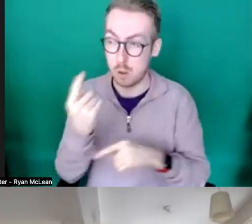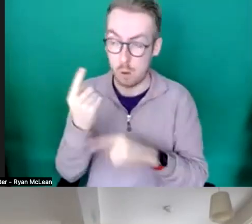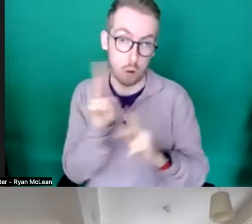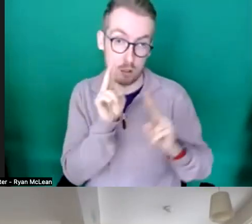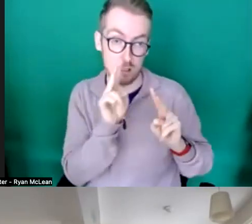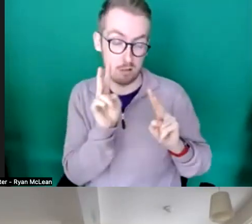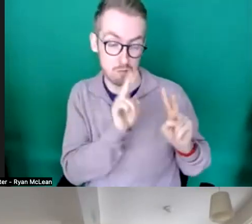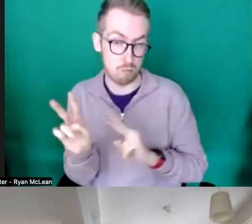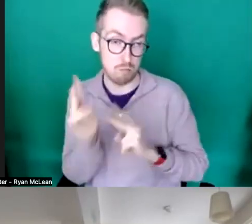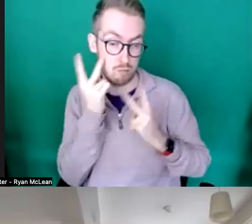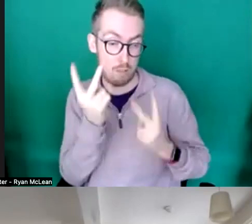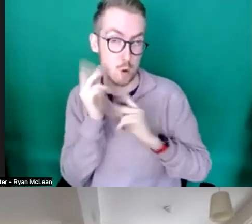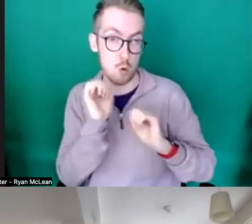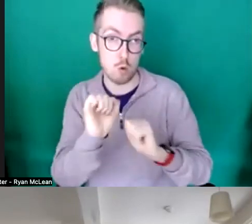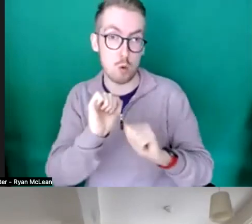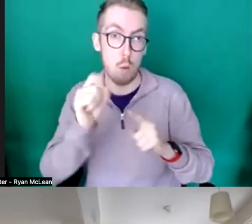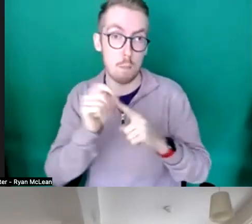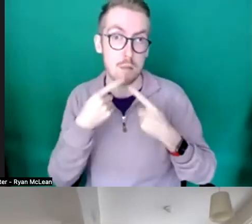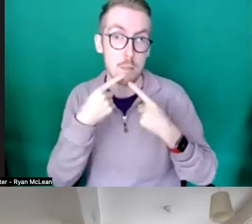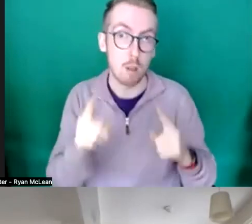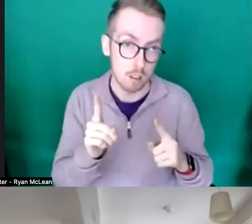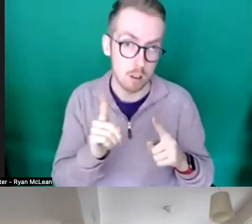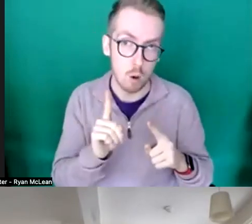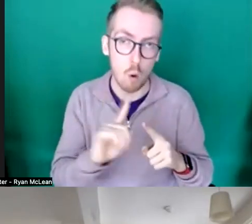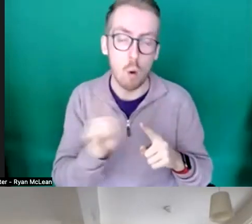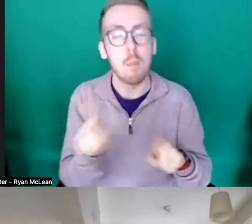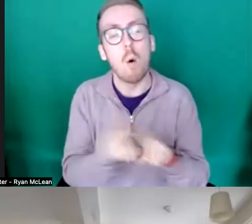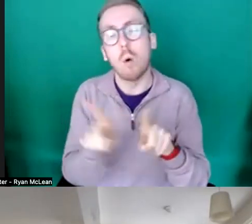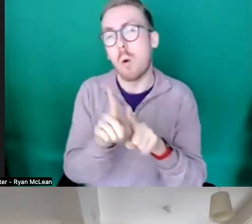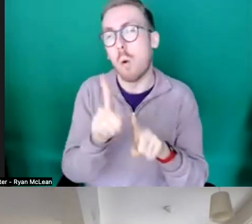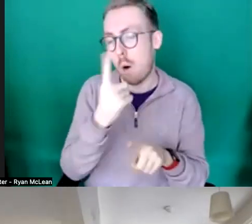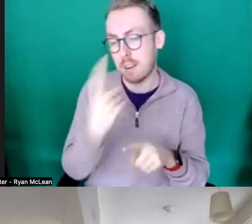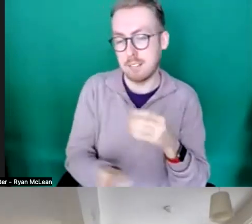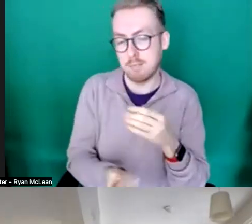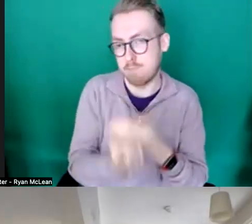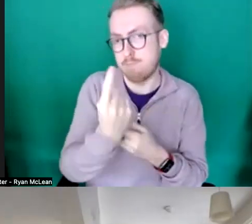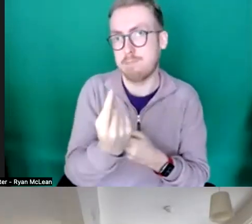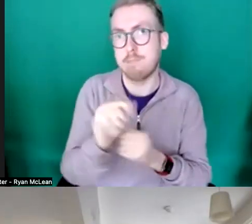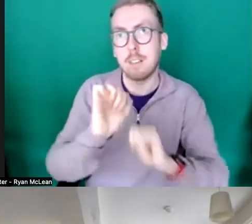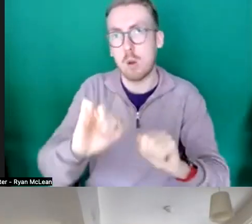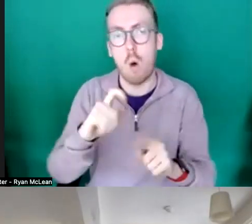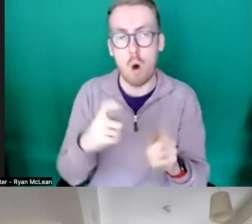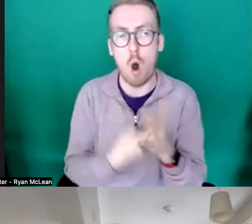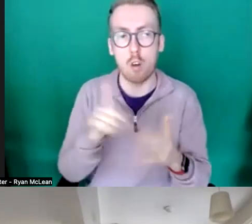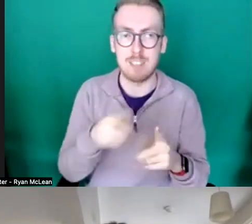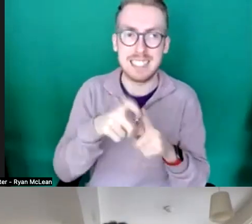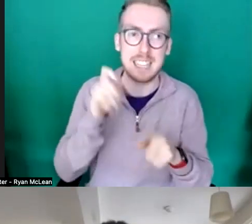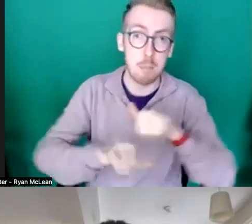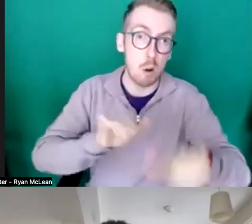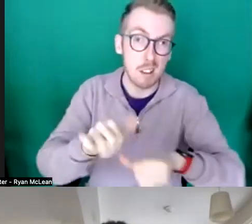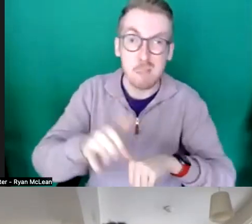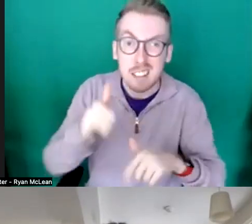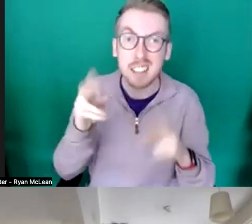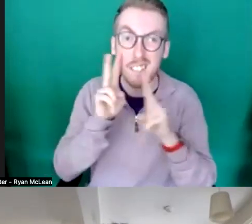and touring proposal then actually being able to see what has come out of your r&d process um whether that's kind of visual material